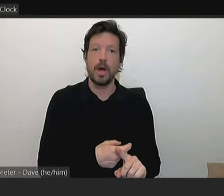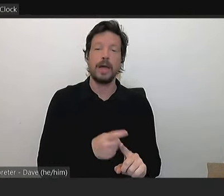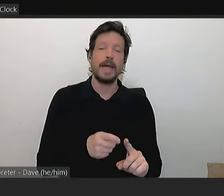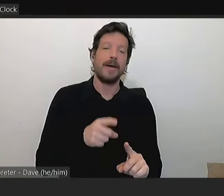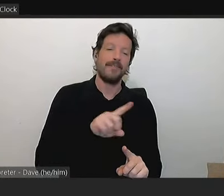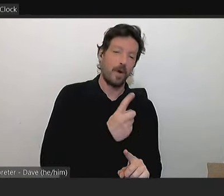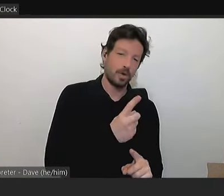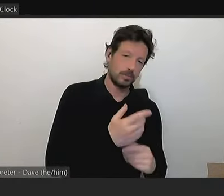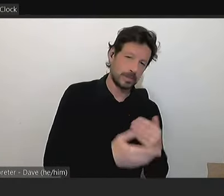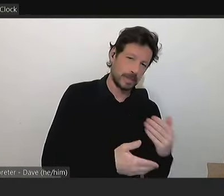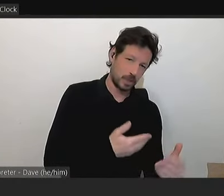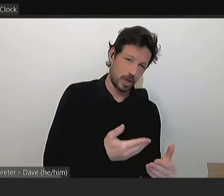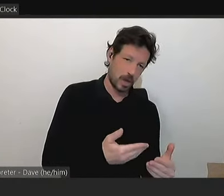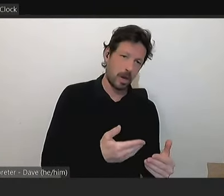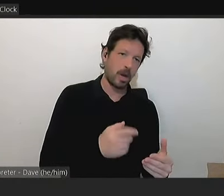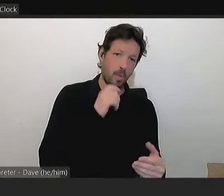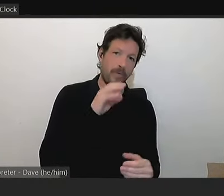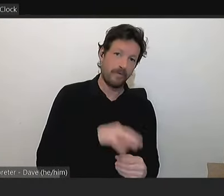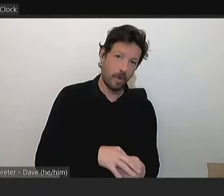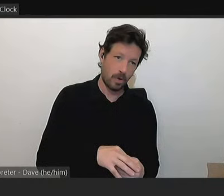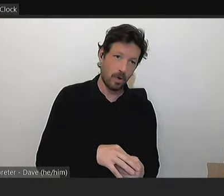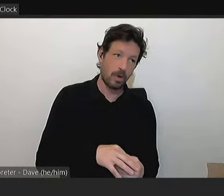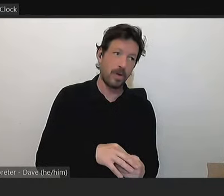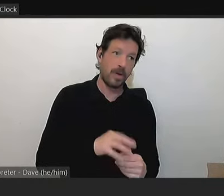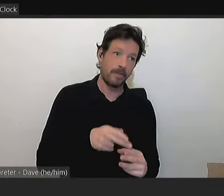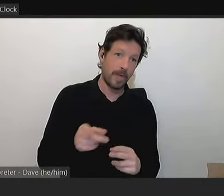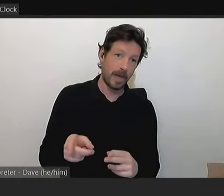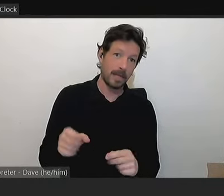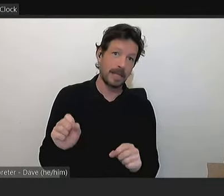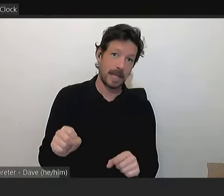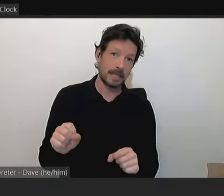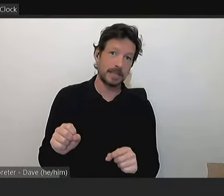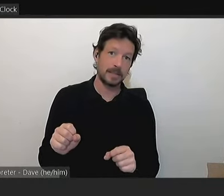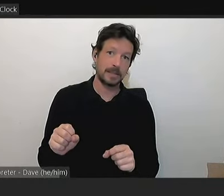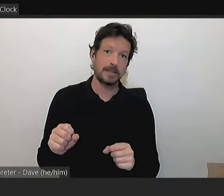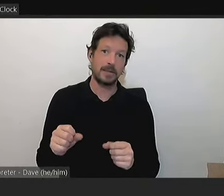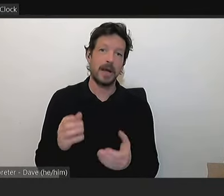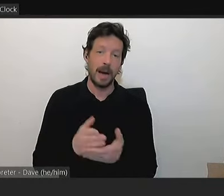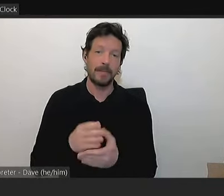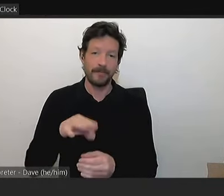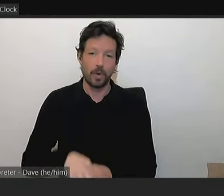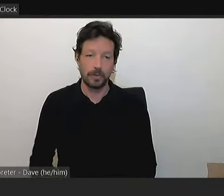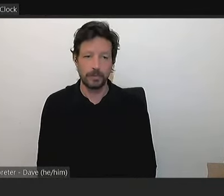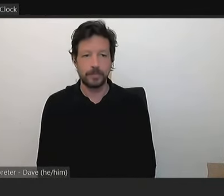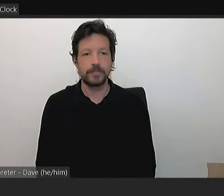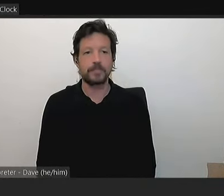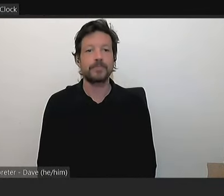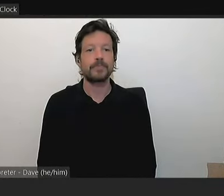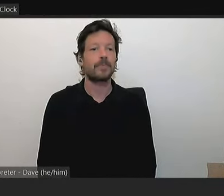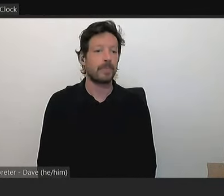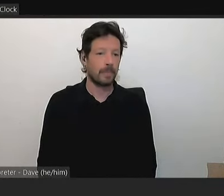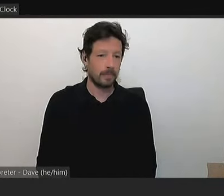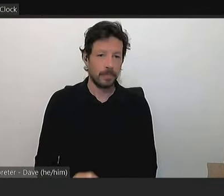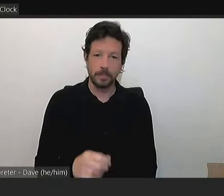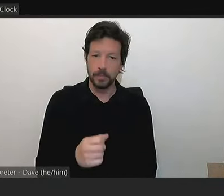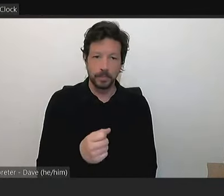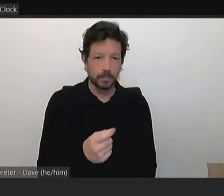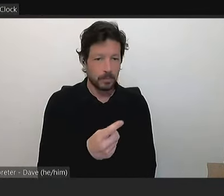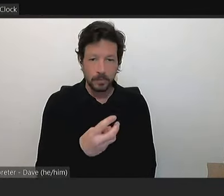going to vote for that. Now that we've voted for now the three. Councillor Hannon, councillor Newton, councillor McCarthy,